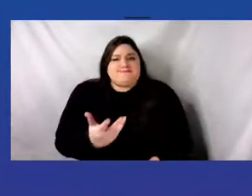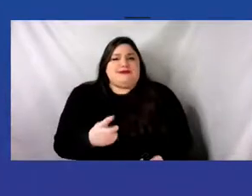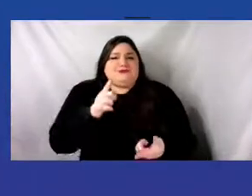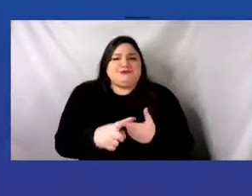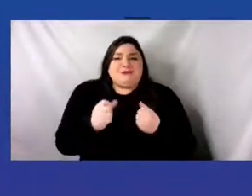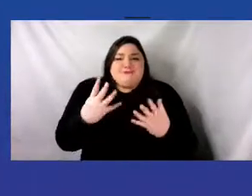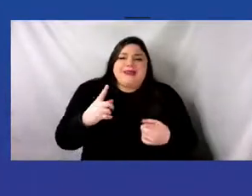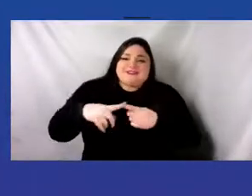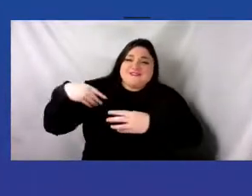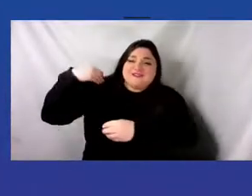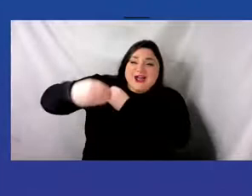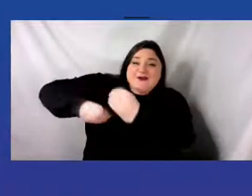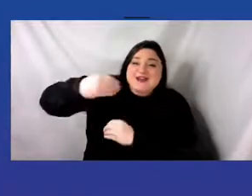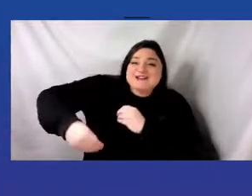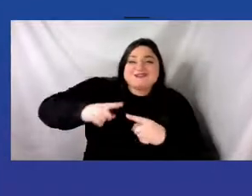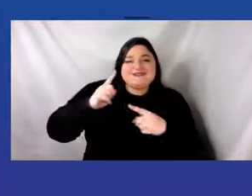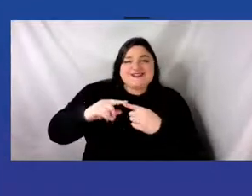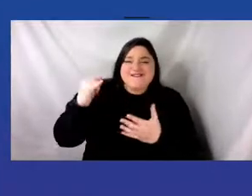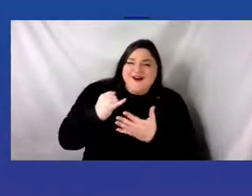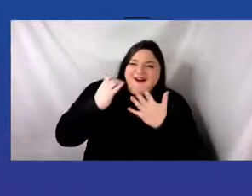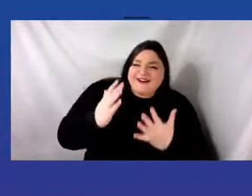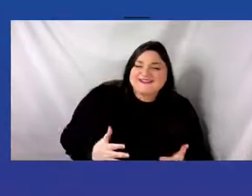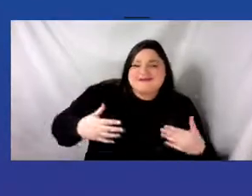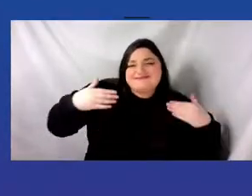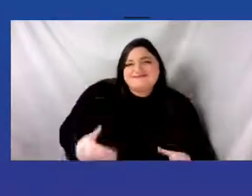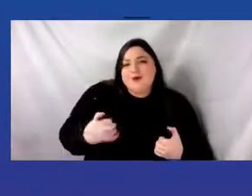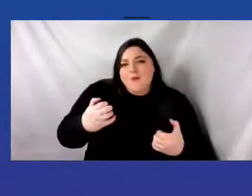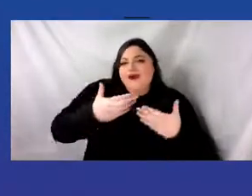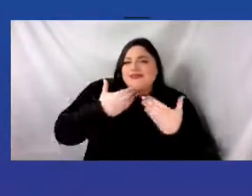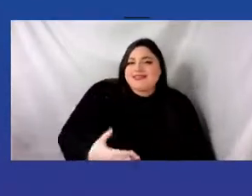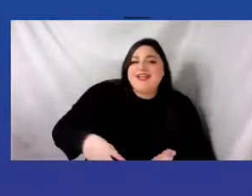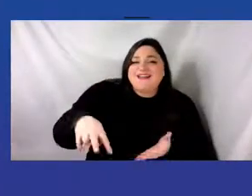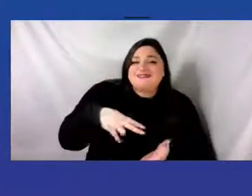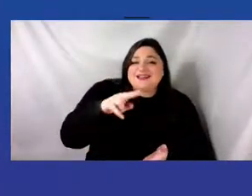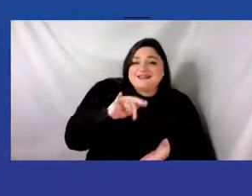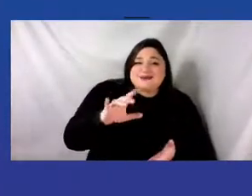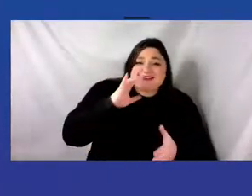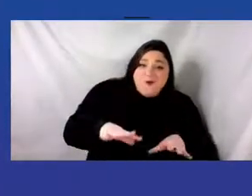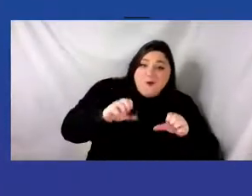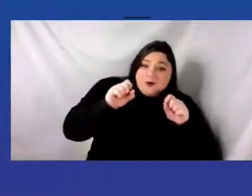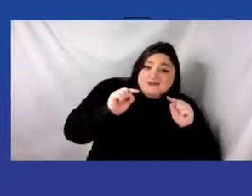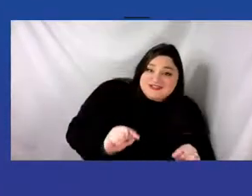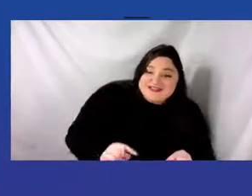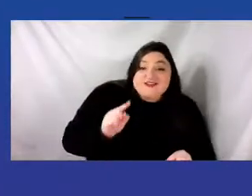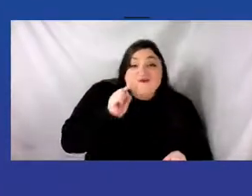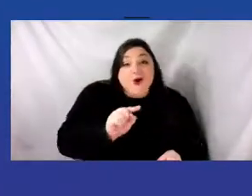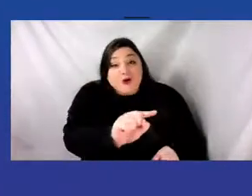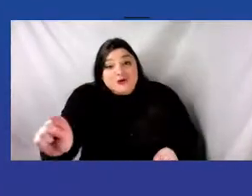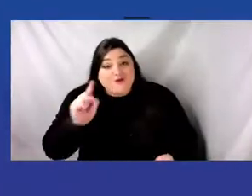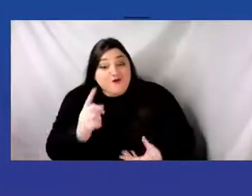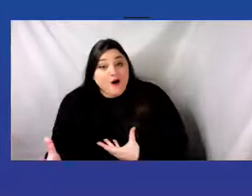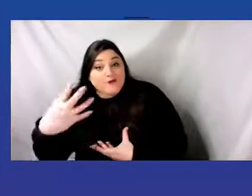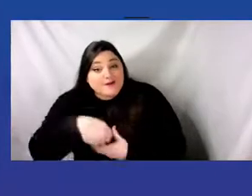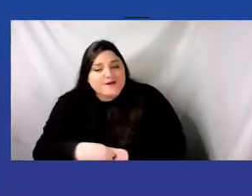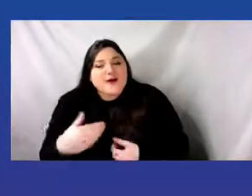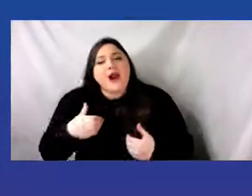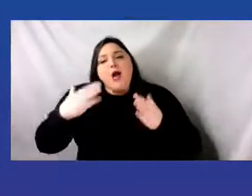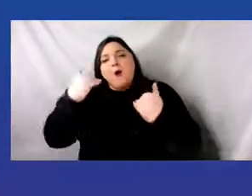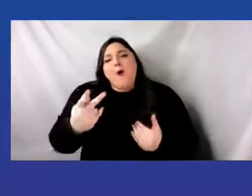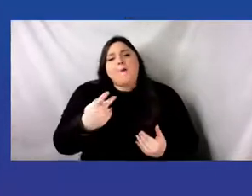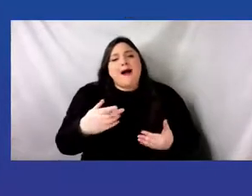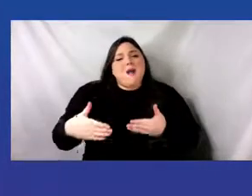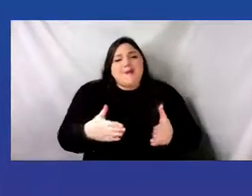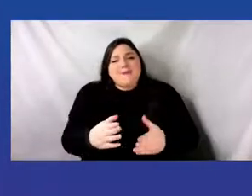Dance NYC for doing this I want to thank all of you for participating and I look forward that our path will cross sometime in the future